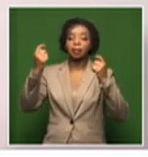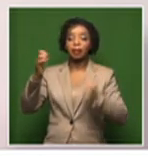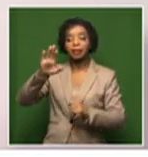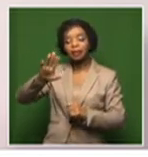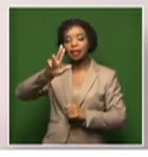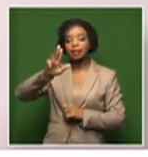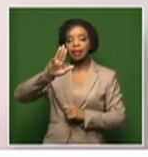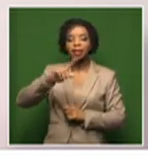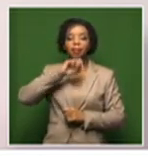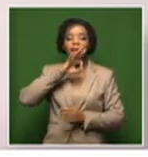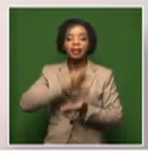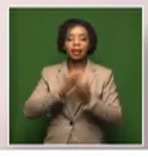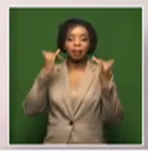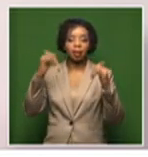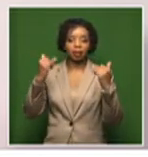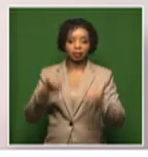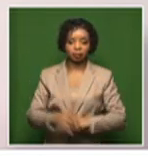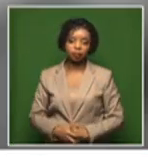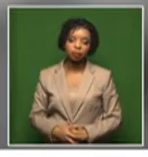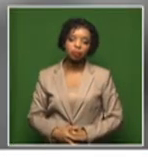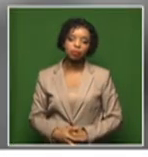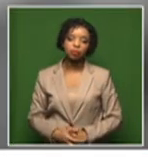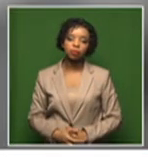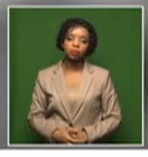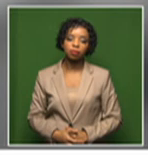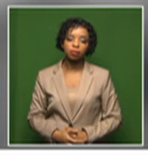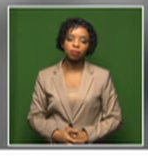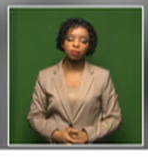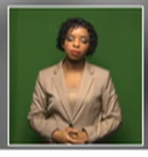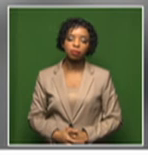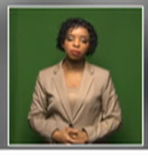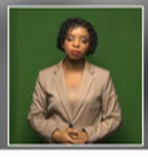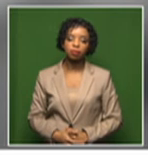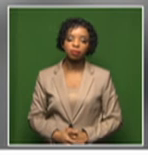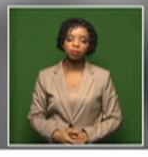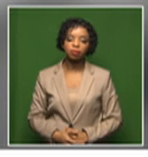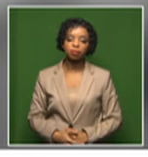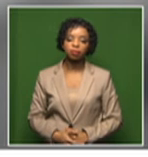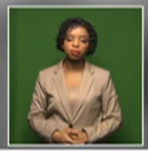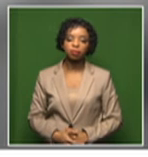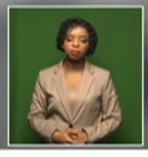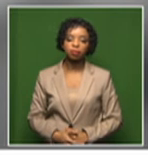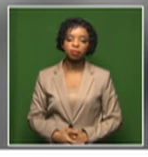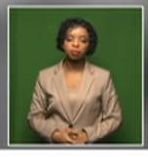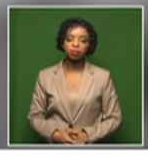birthday. Corbin August, SABC News, Cape Town. Corbin August, SABC News, Cape